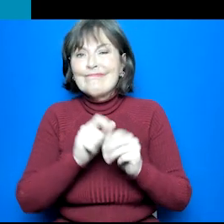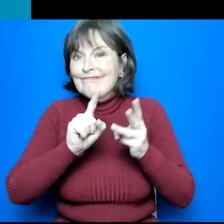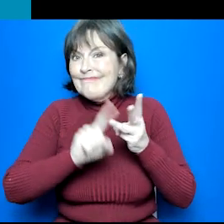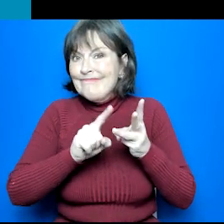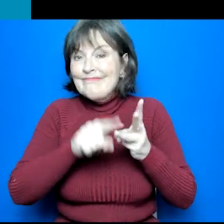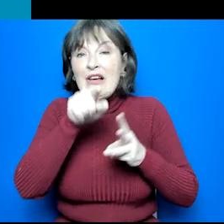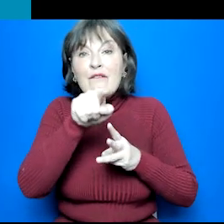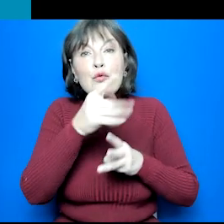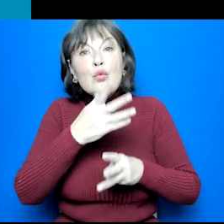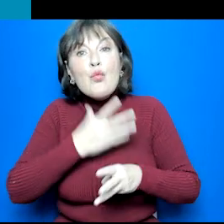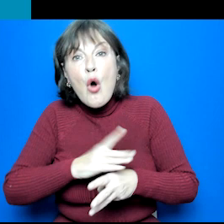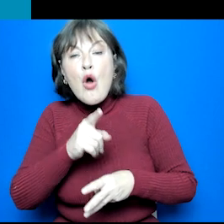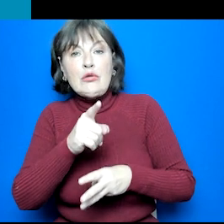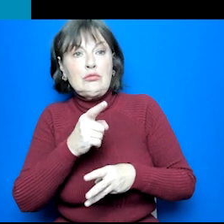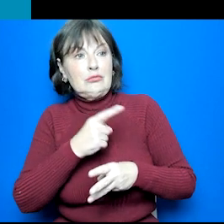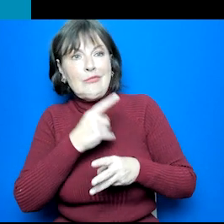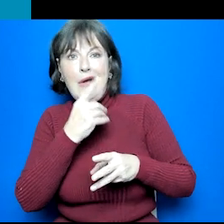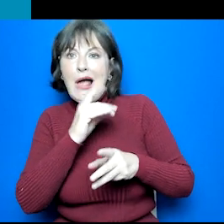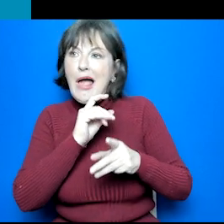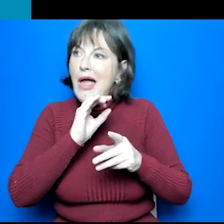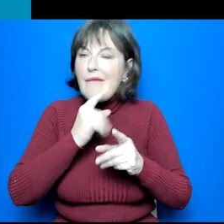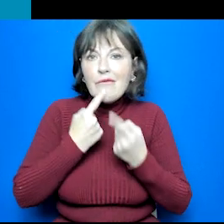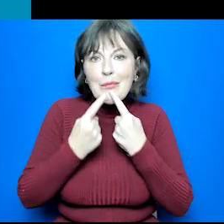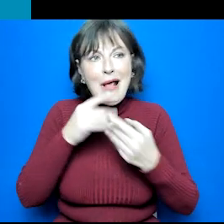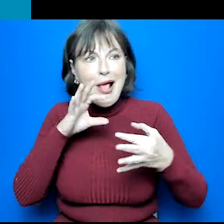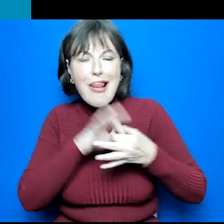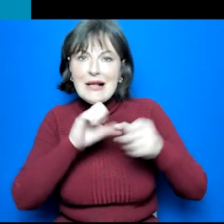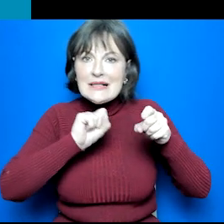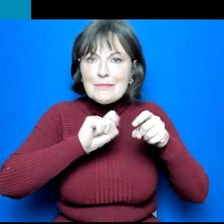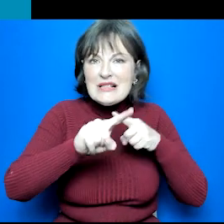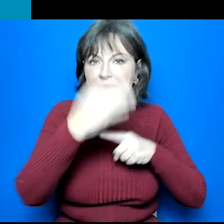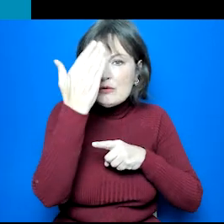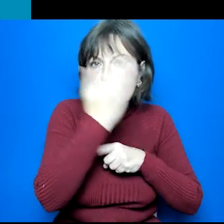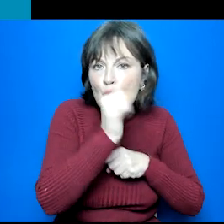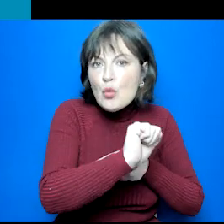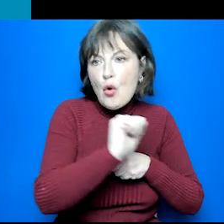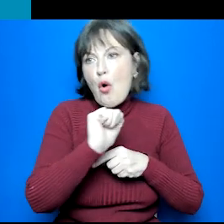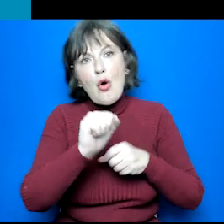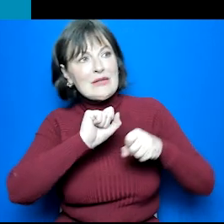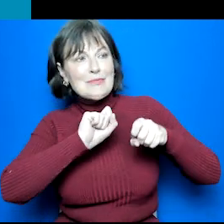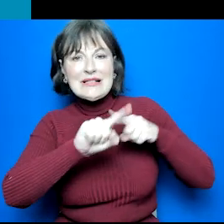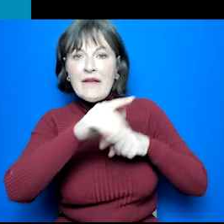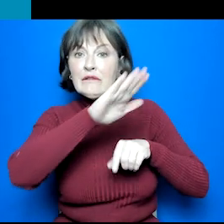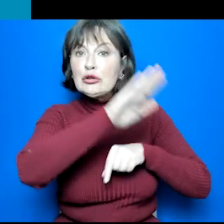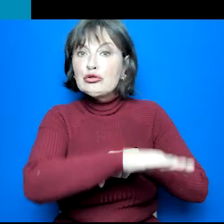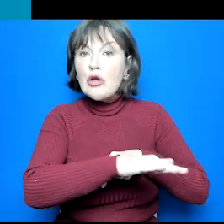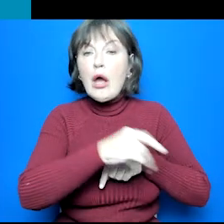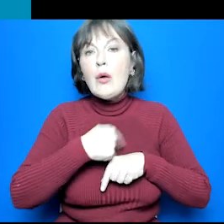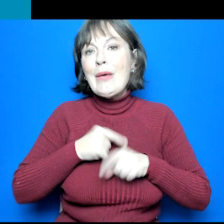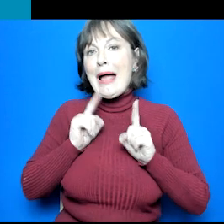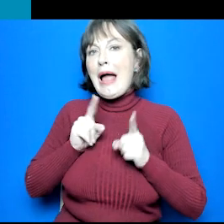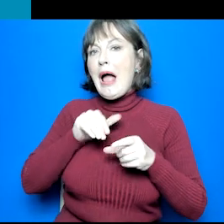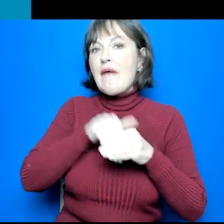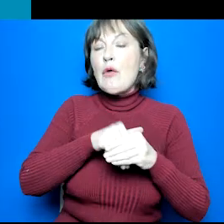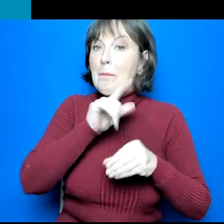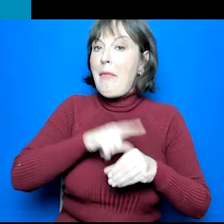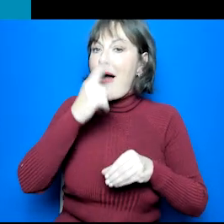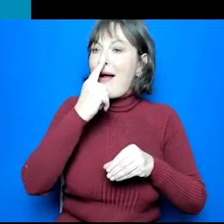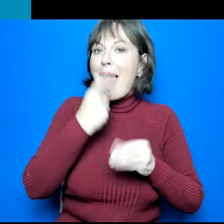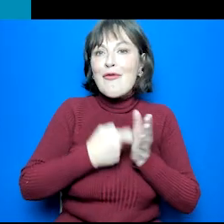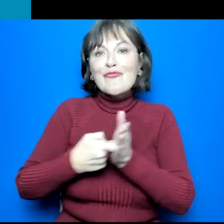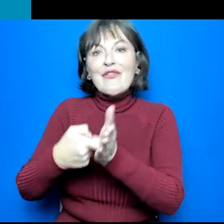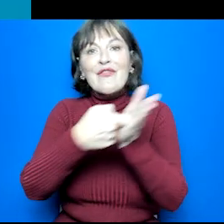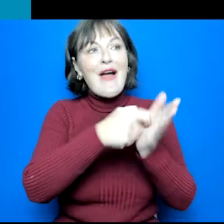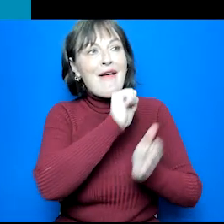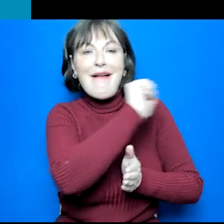However, we will give you details on how to contact your young person's SDS Careers Advisor, who will be able to help you. During the